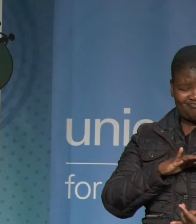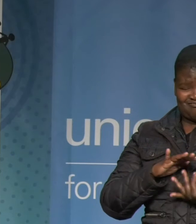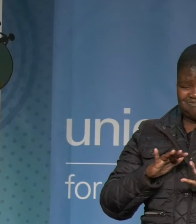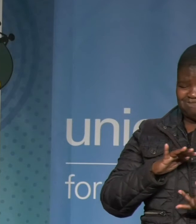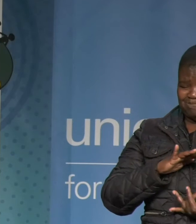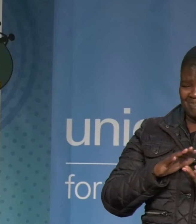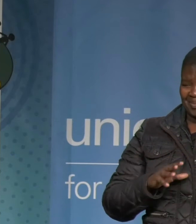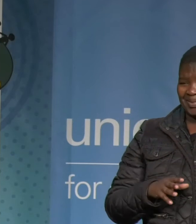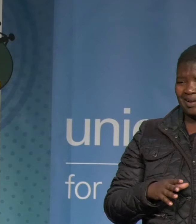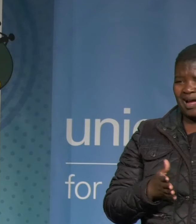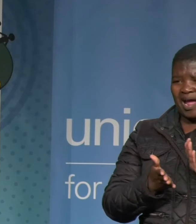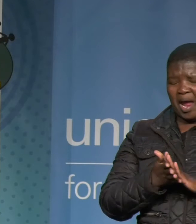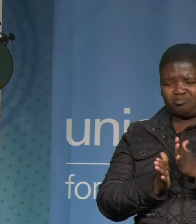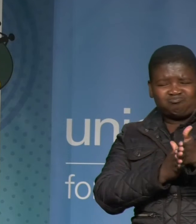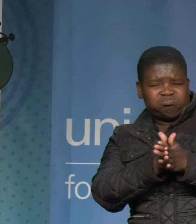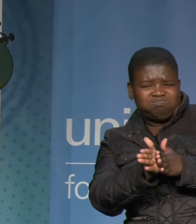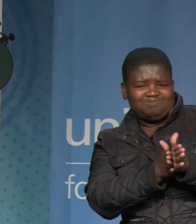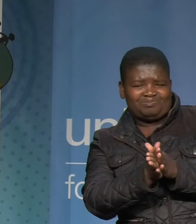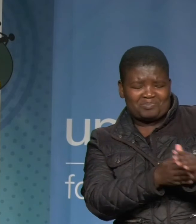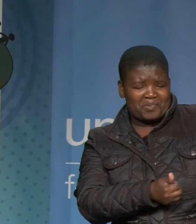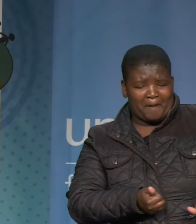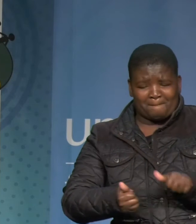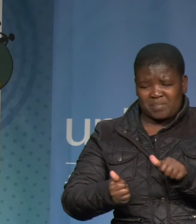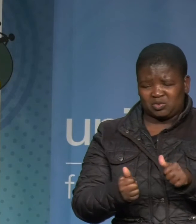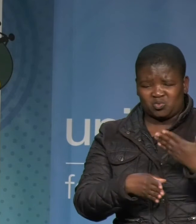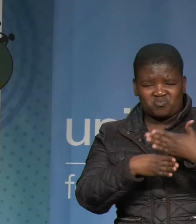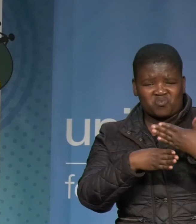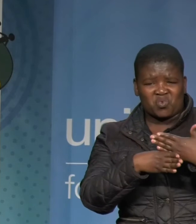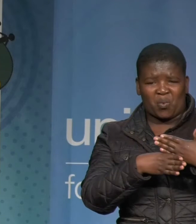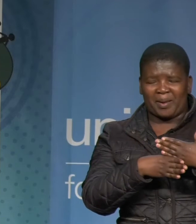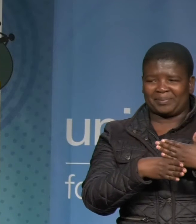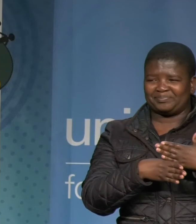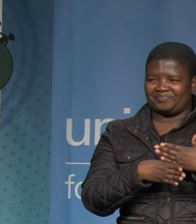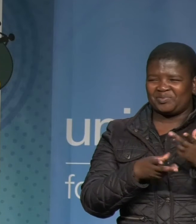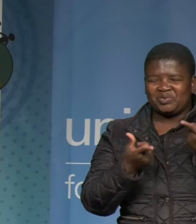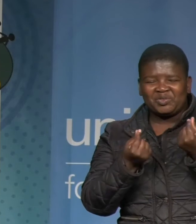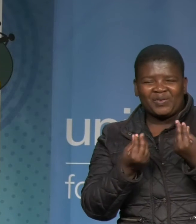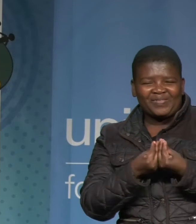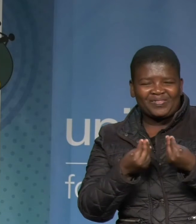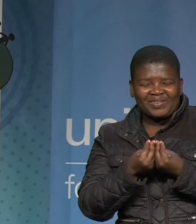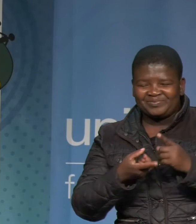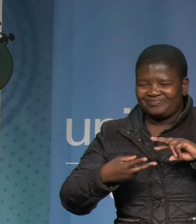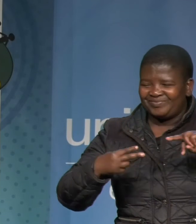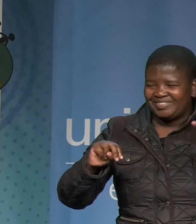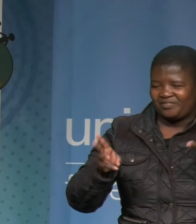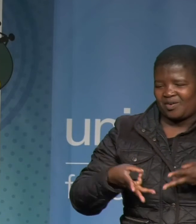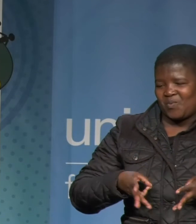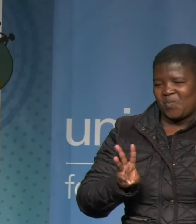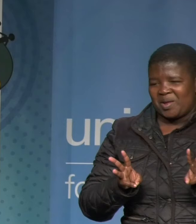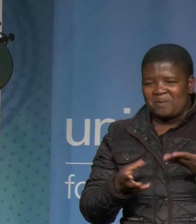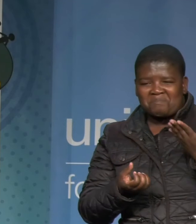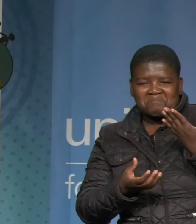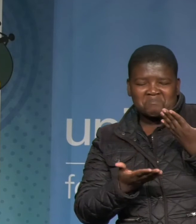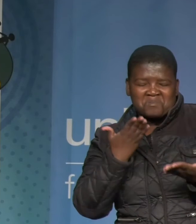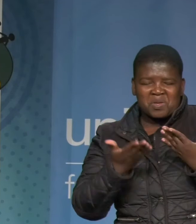and motivated to go back to their workplace and do things differently or better work towards making